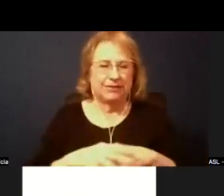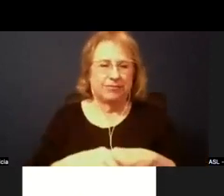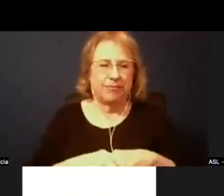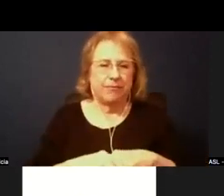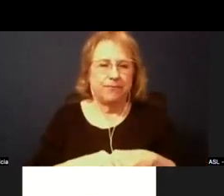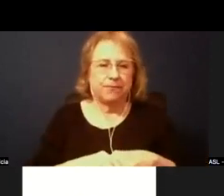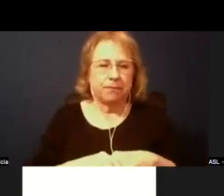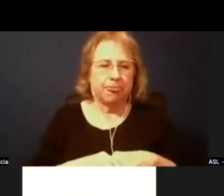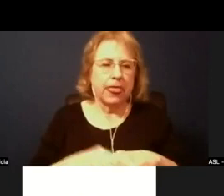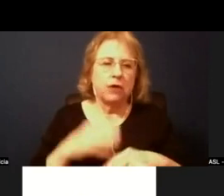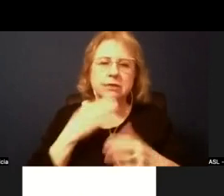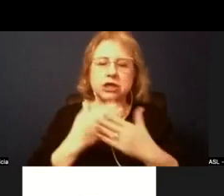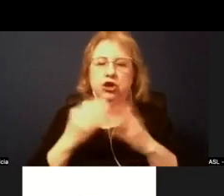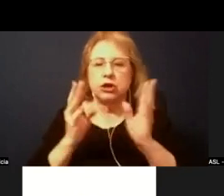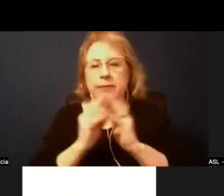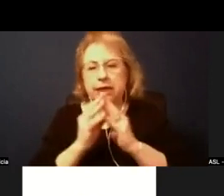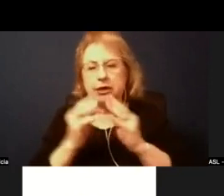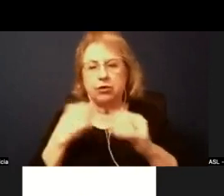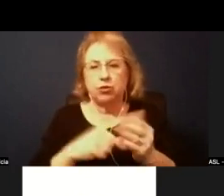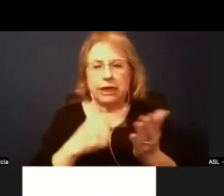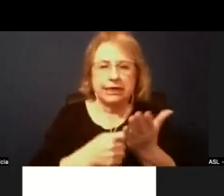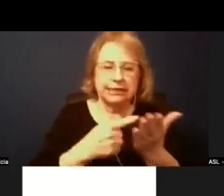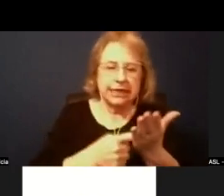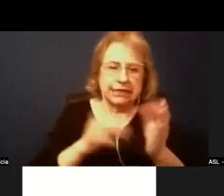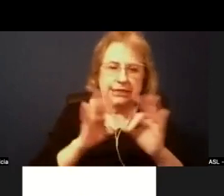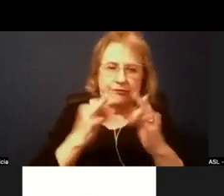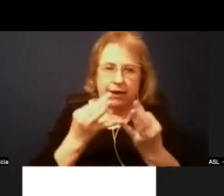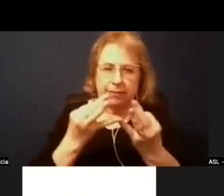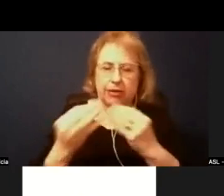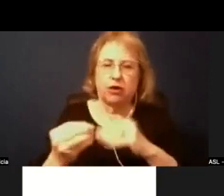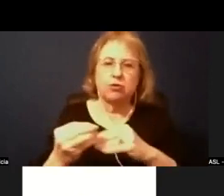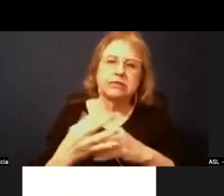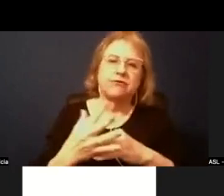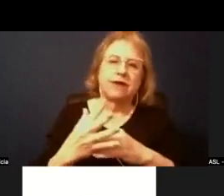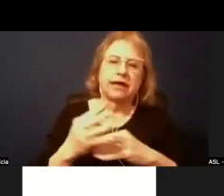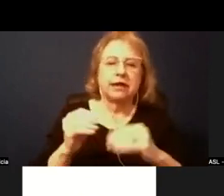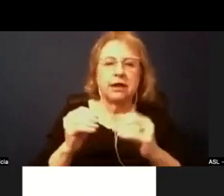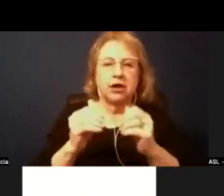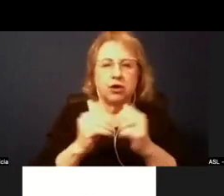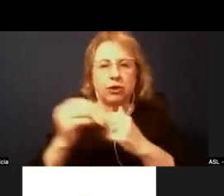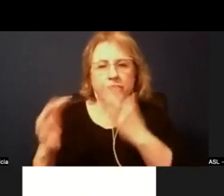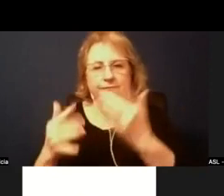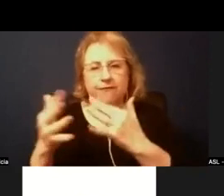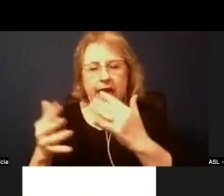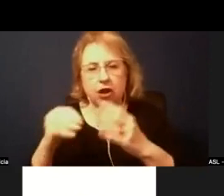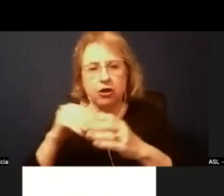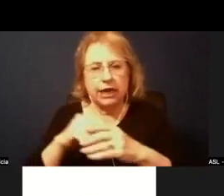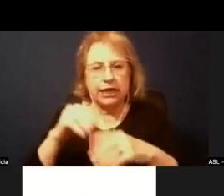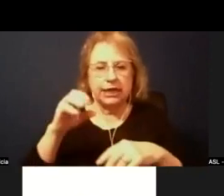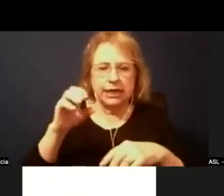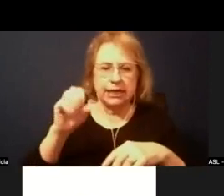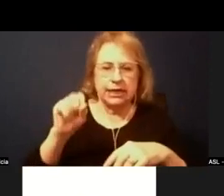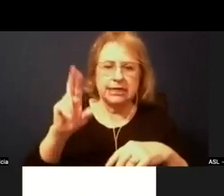It was a good meeting. We talked about the family that was affected by the fire and Sunday break and all the outpouring and